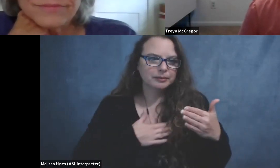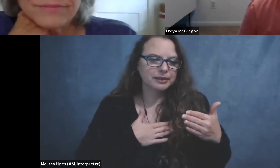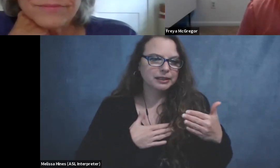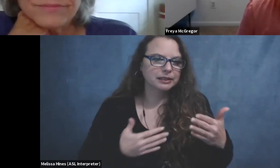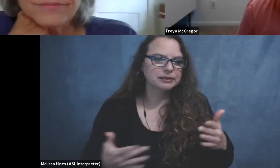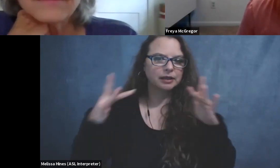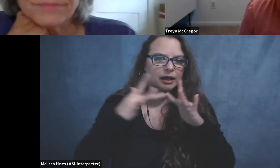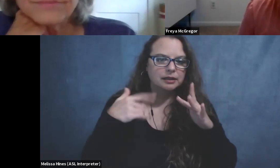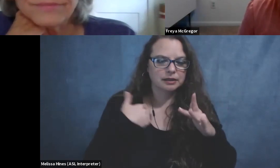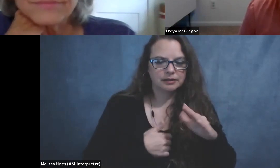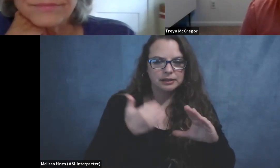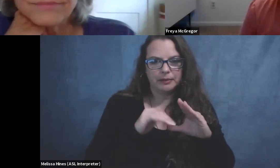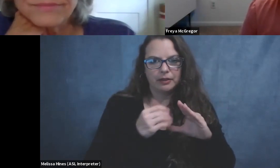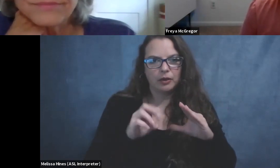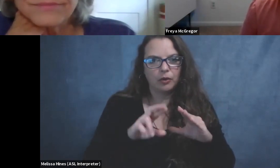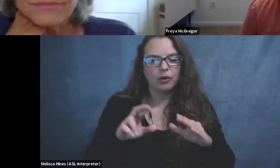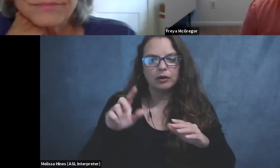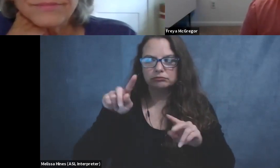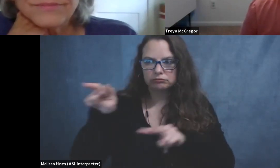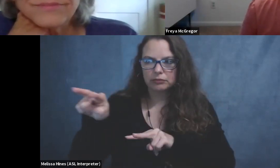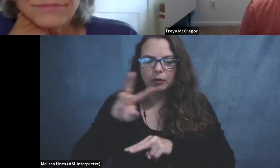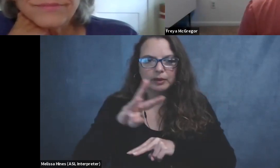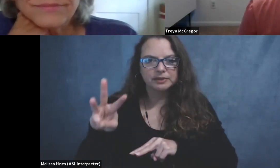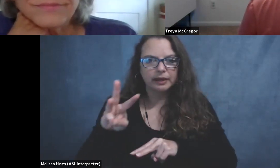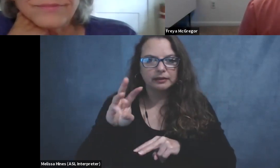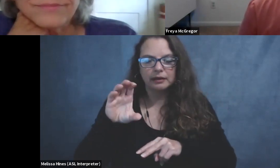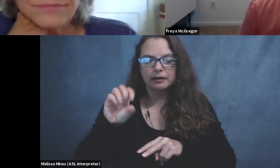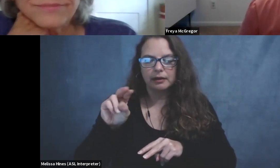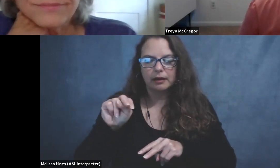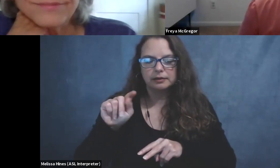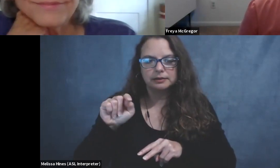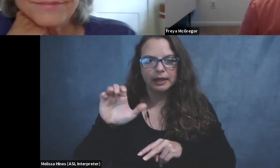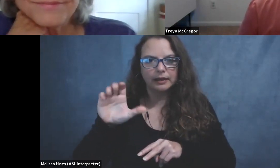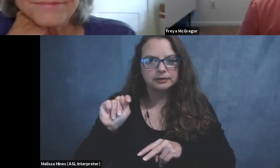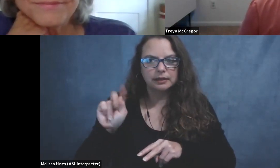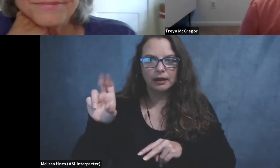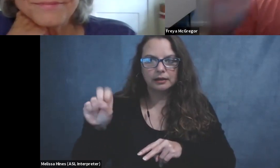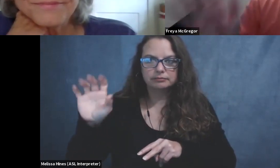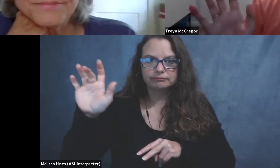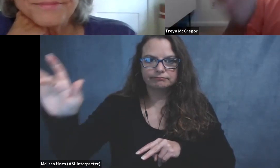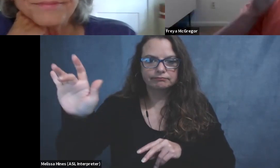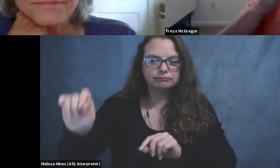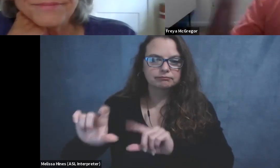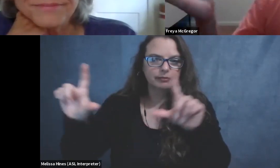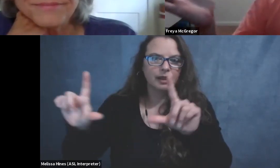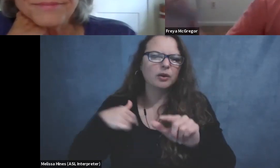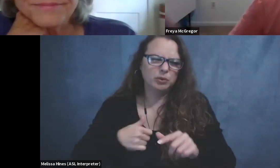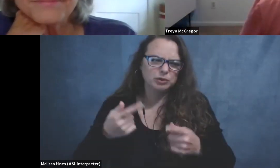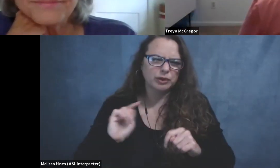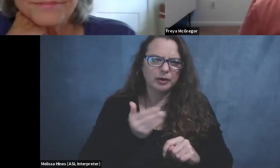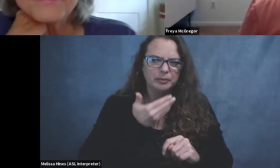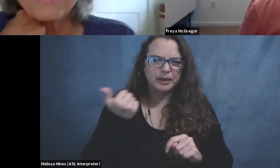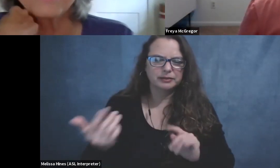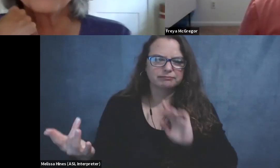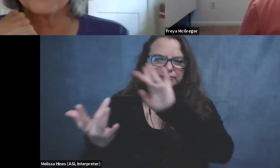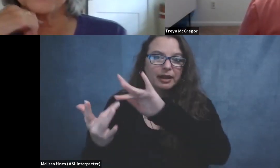email or the contact us page on our website, and we'll do our best to get back to you, um, about that. I am, um, planning bird ability